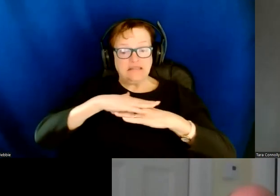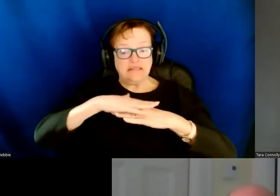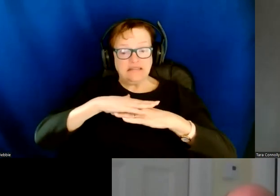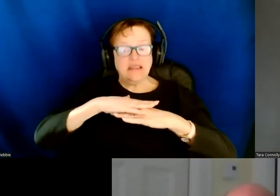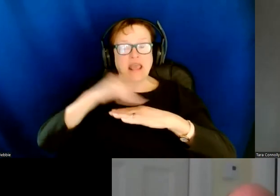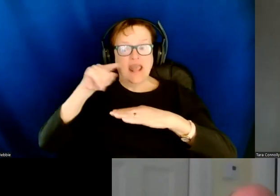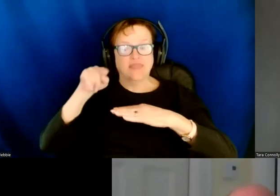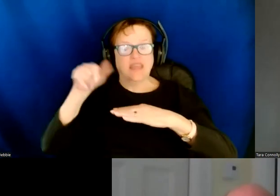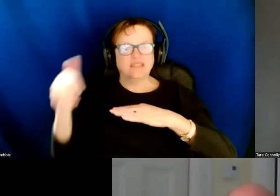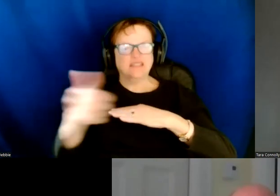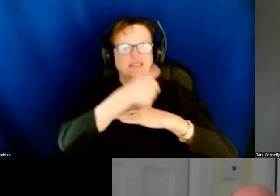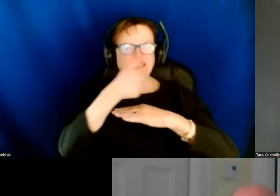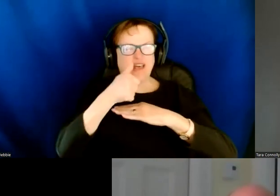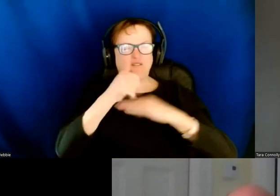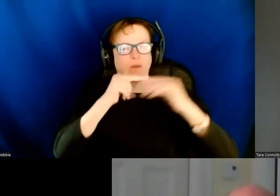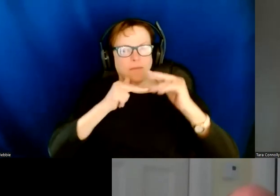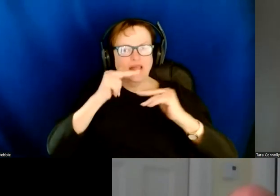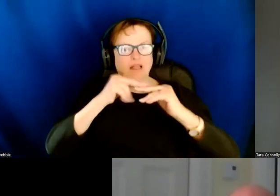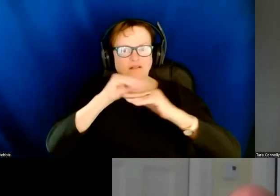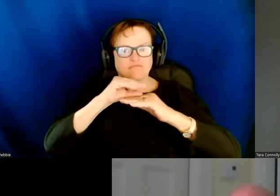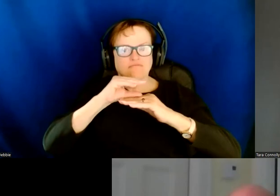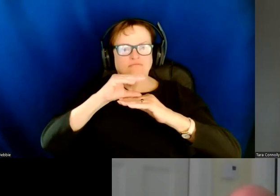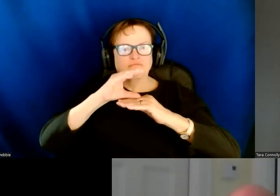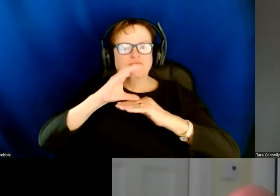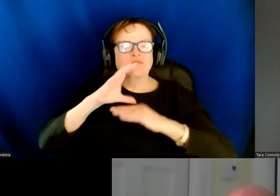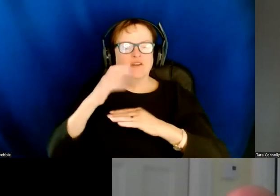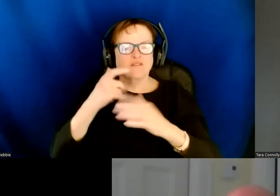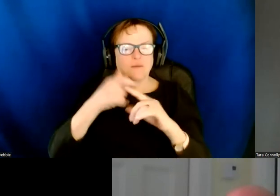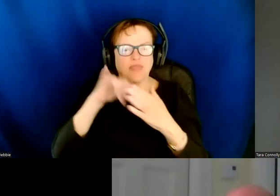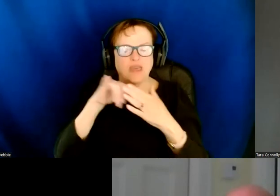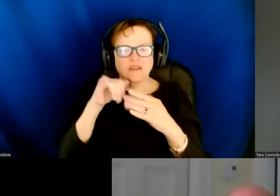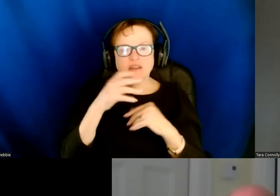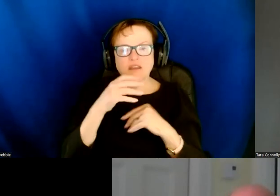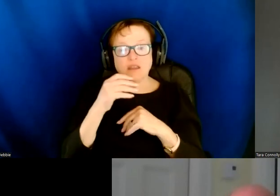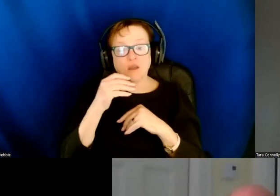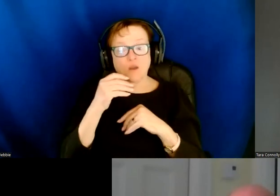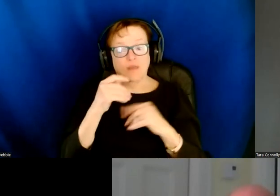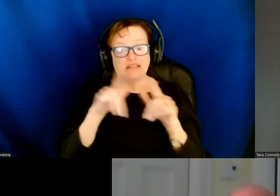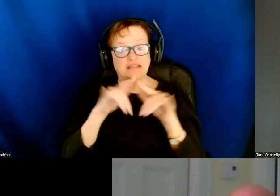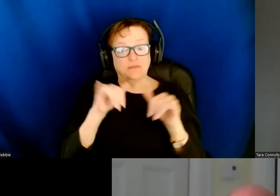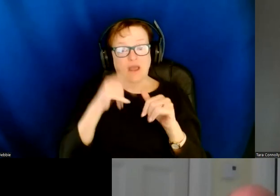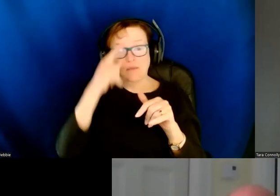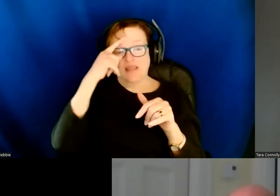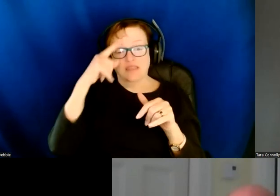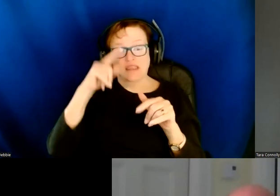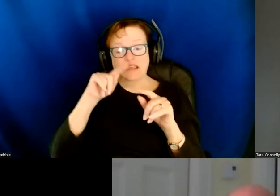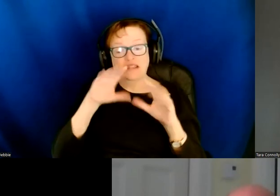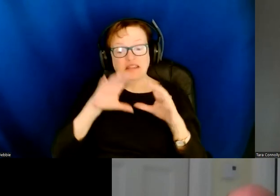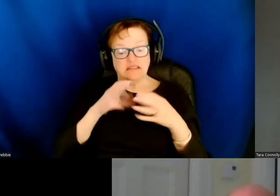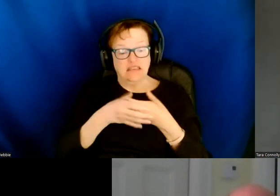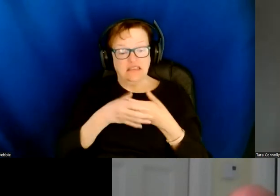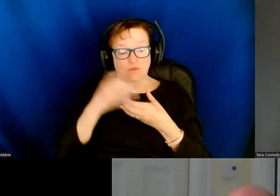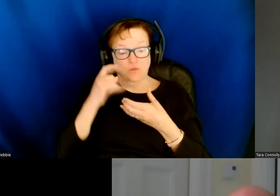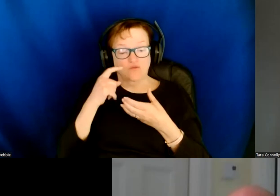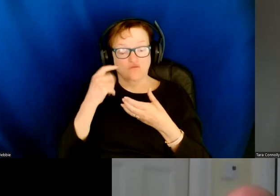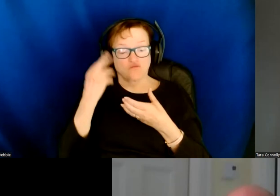own projects and really have that continuity. But at the same time, I think the team recognizes that what we have at present is